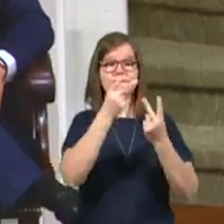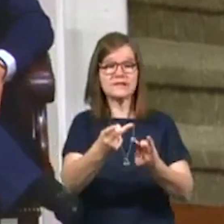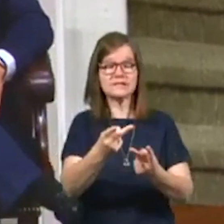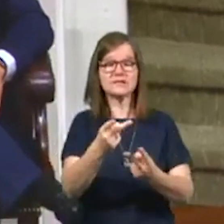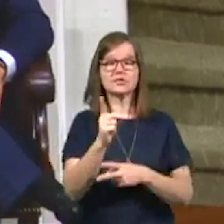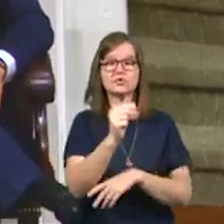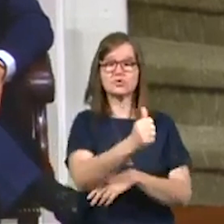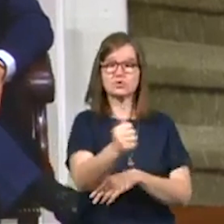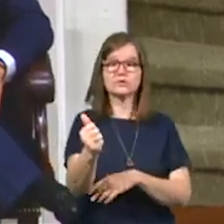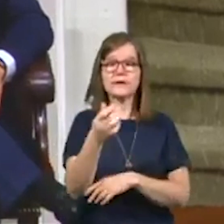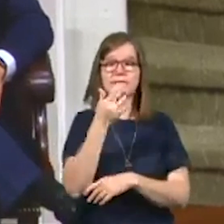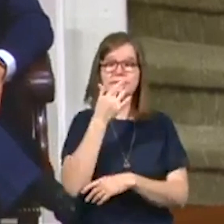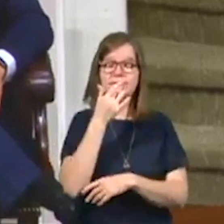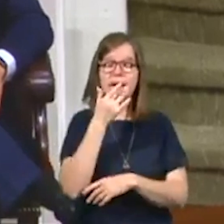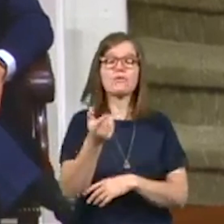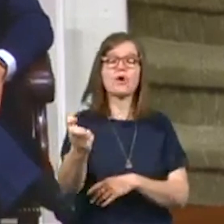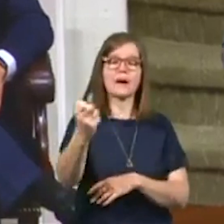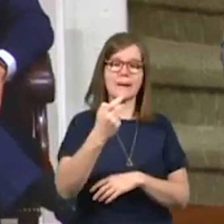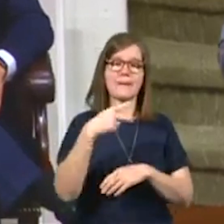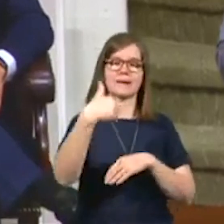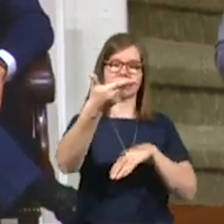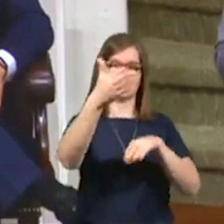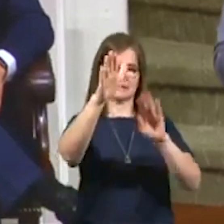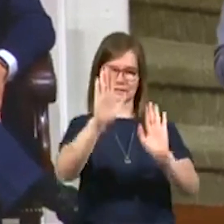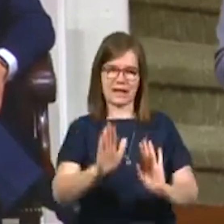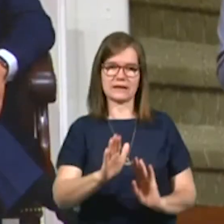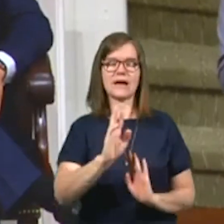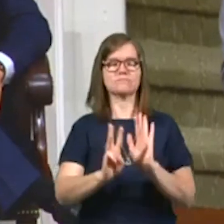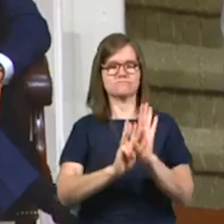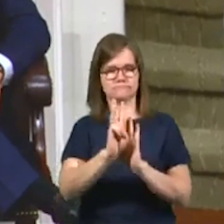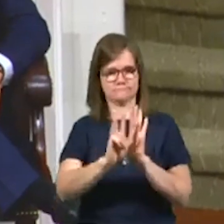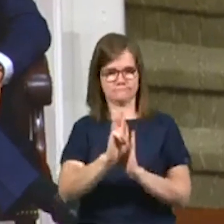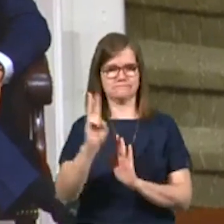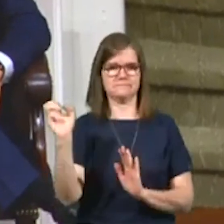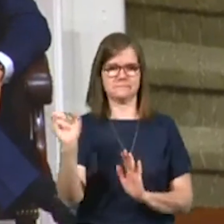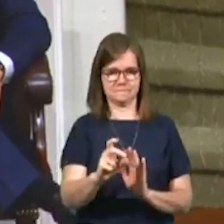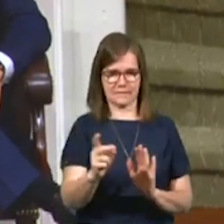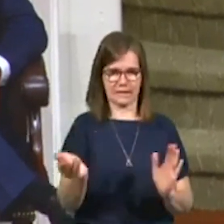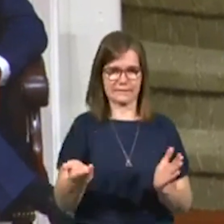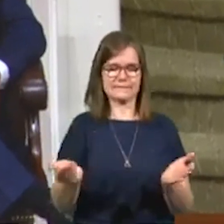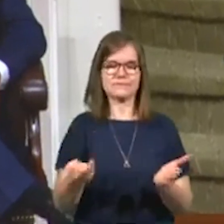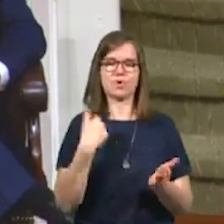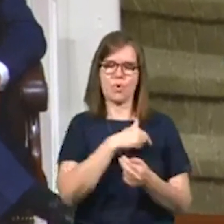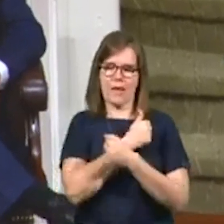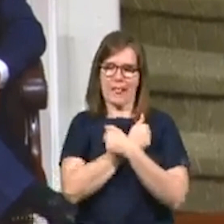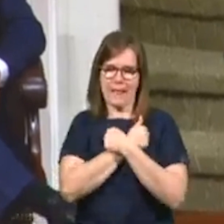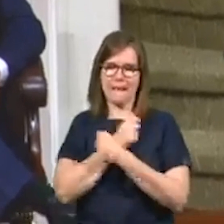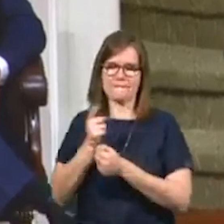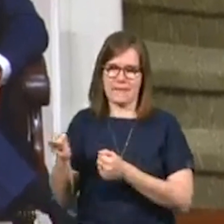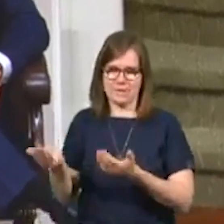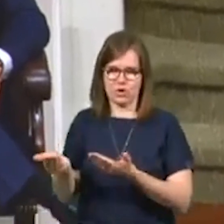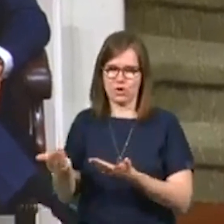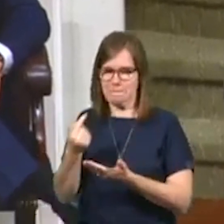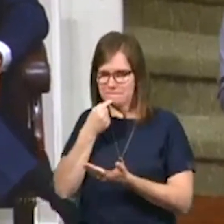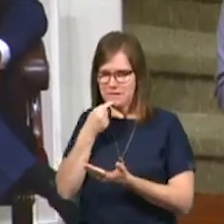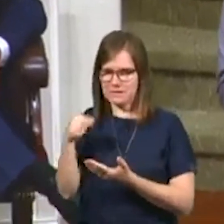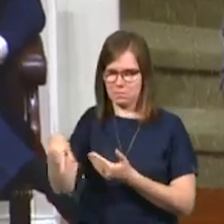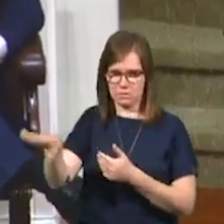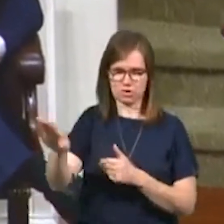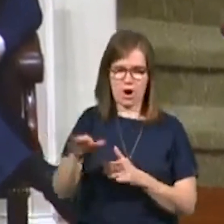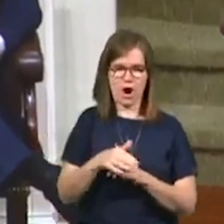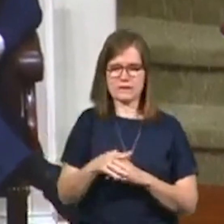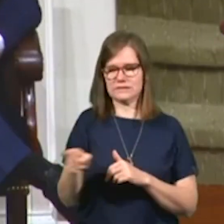yourself a favor and be back on Sunday when pastor Wilkerson is able to be back with us. And we love him here, miss him when he's gone.